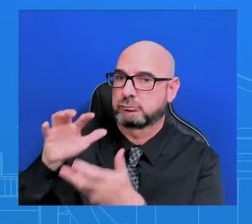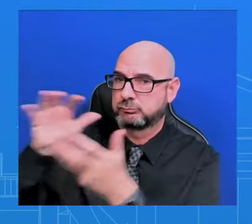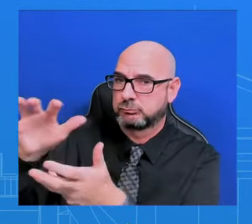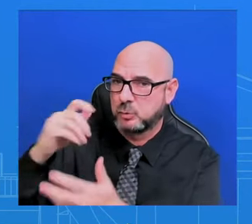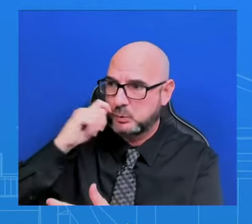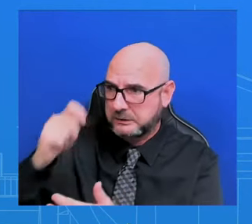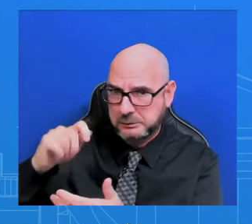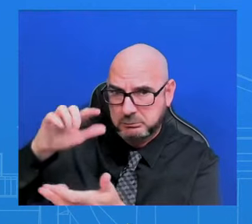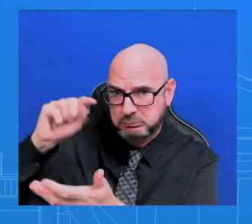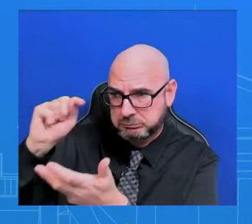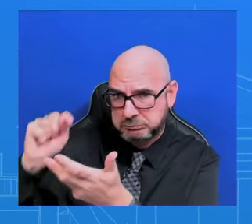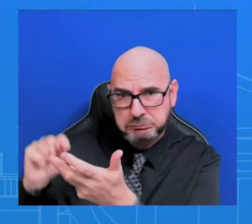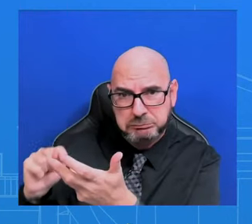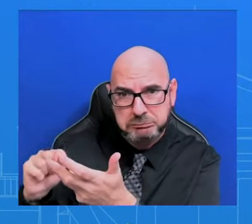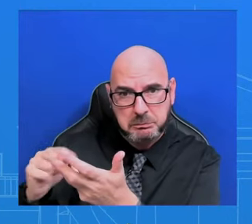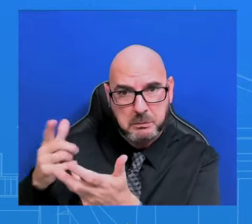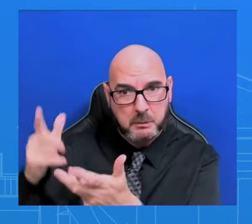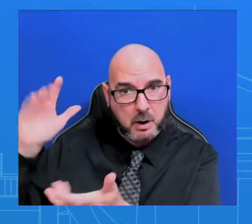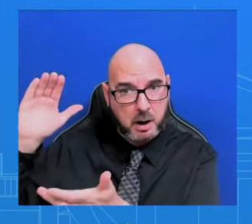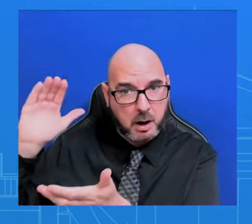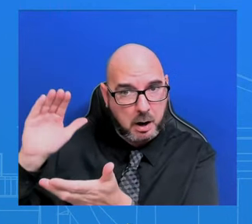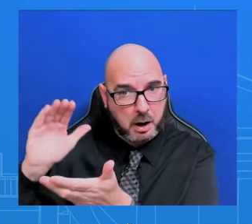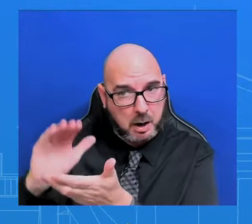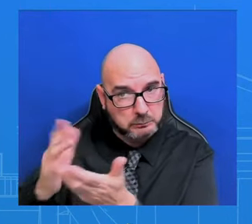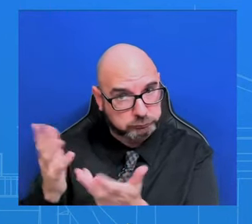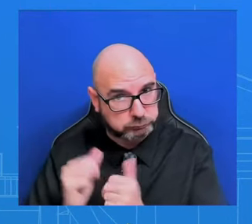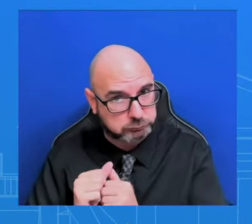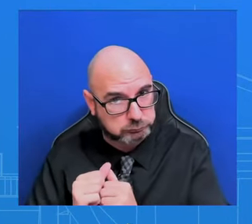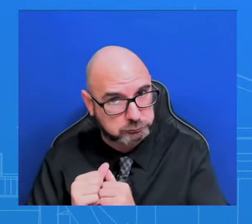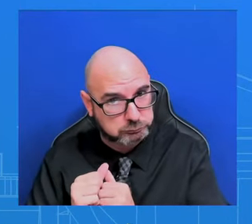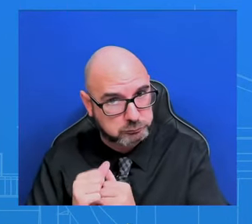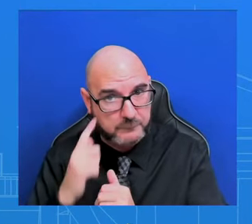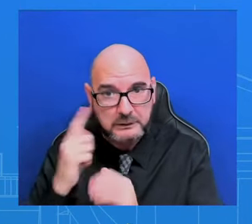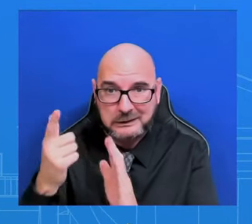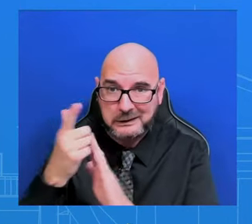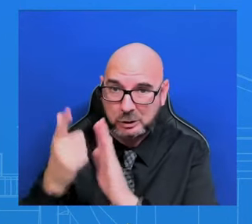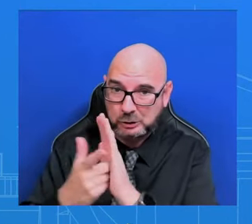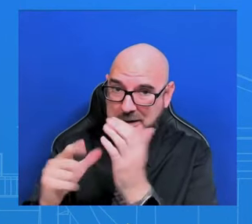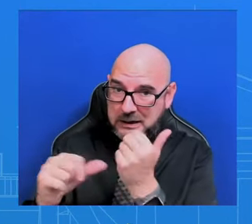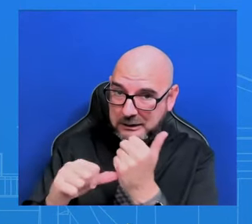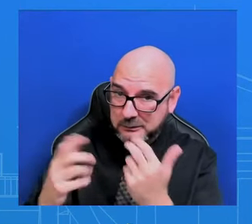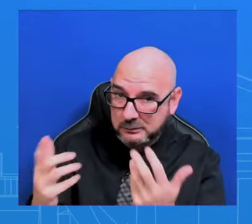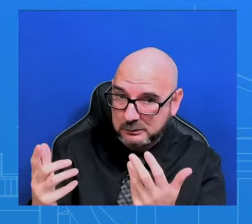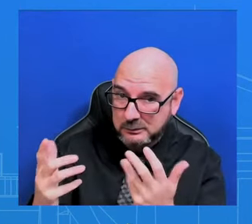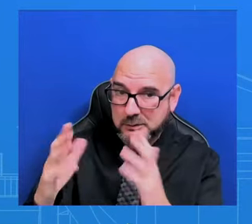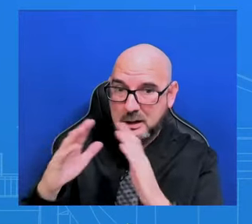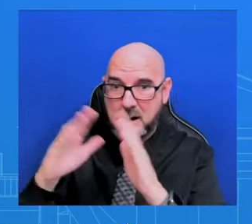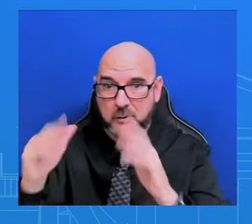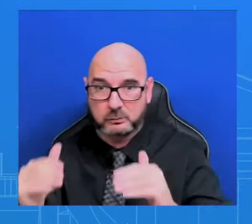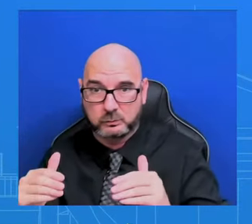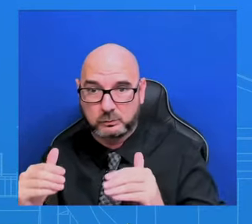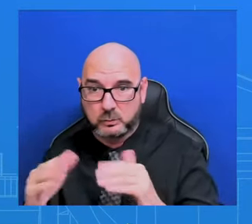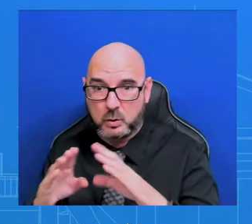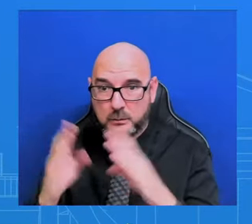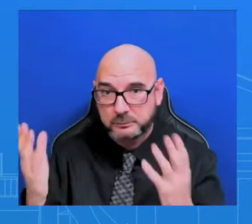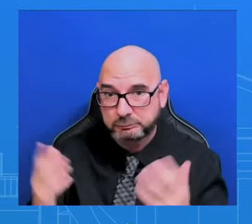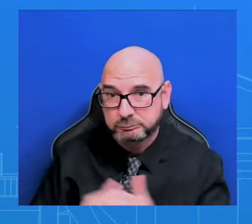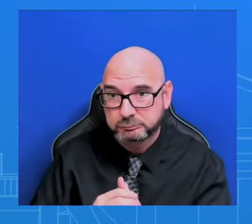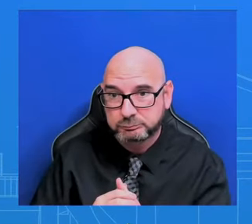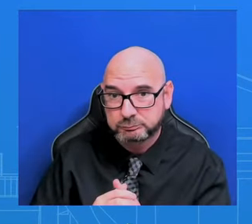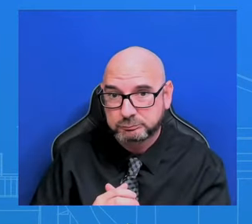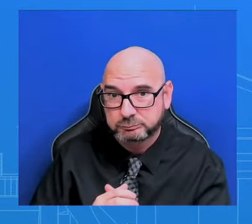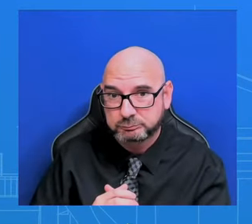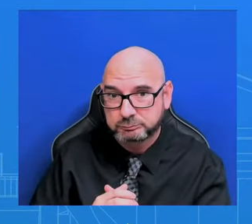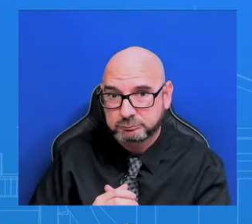specifically when it comes to non-lethal assistance. Is this something that the White House would be open to, scaling back any portions of it? I won't negotiate